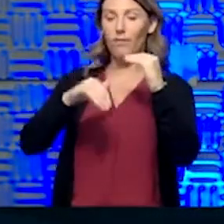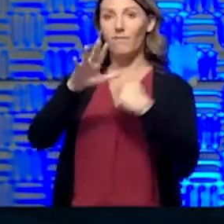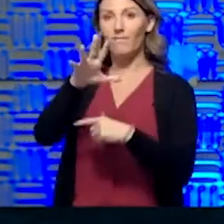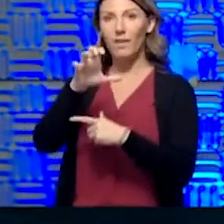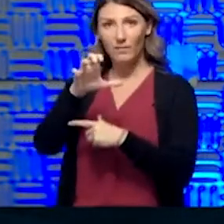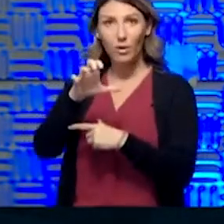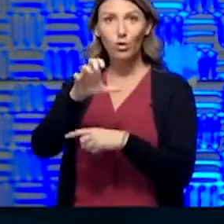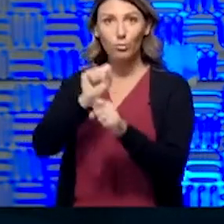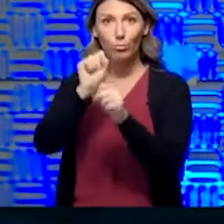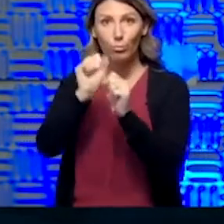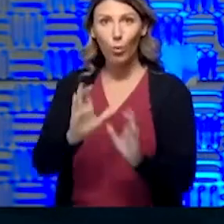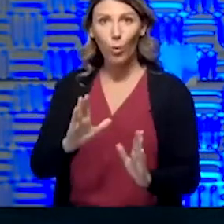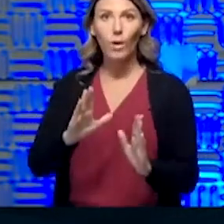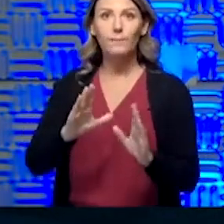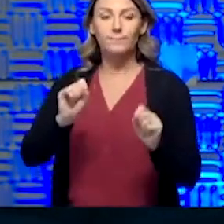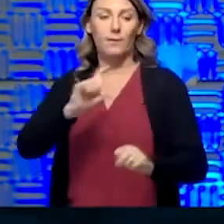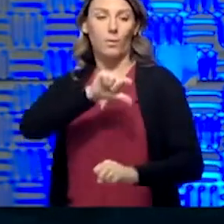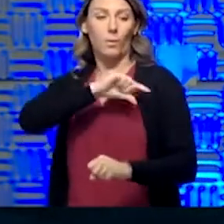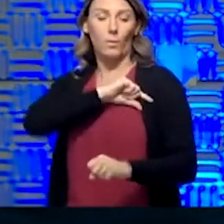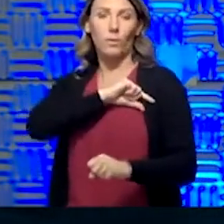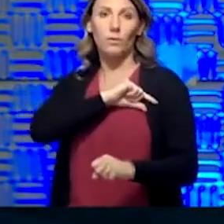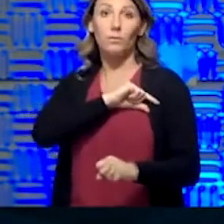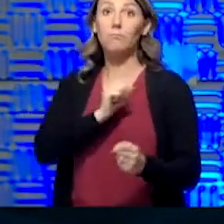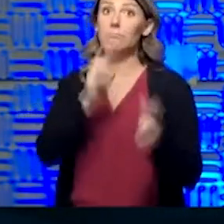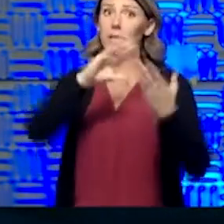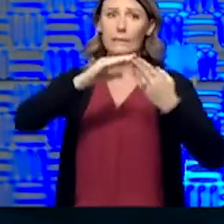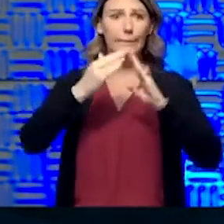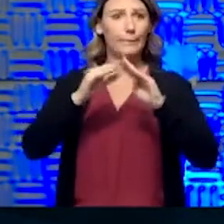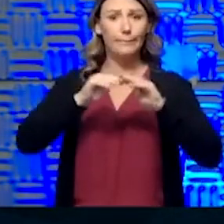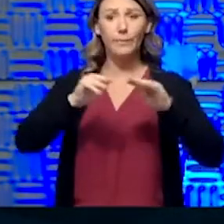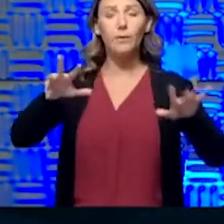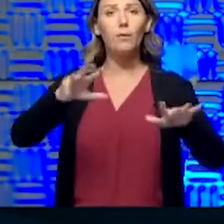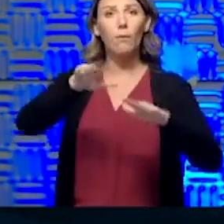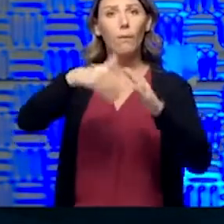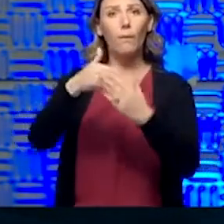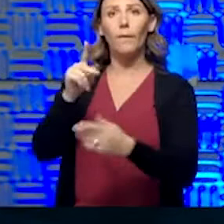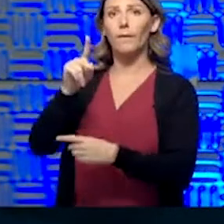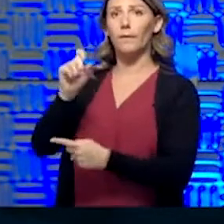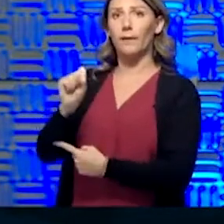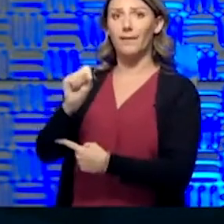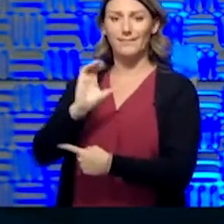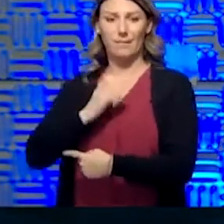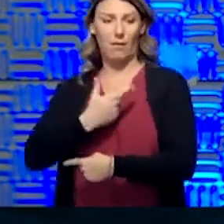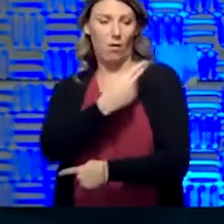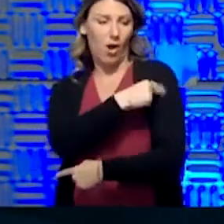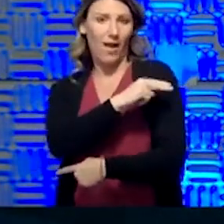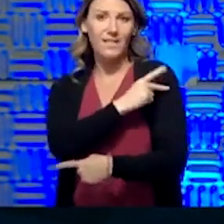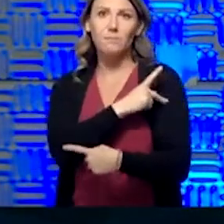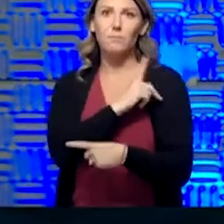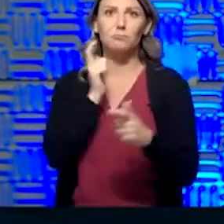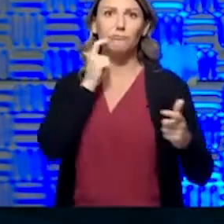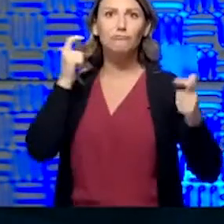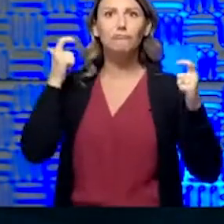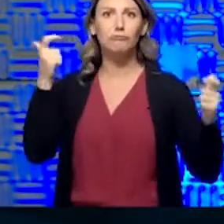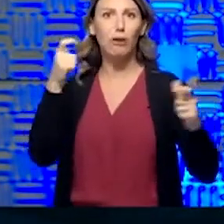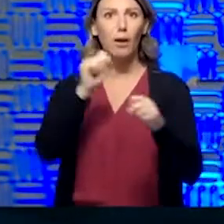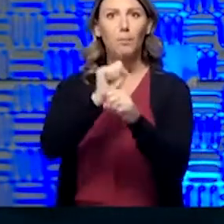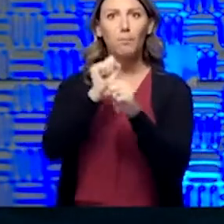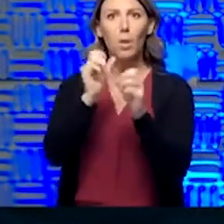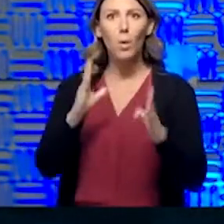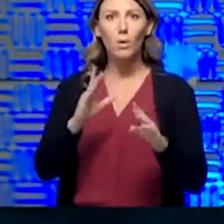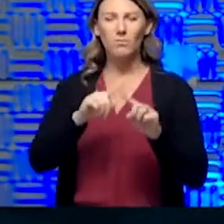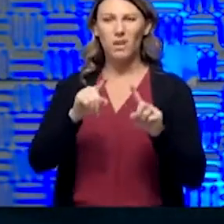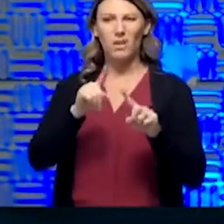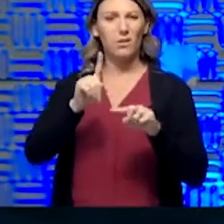to qualify for that. In many communities across Kansas, our hospitals happen to be our largest employers, and yet they could not